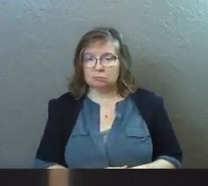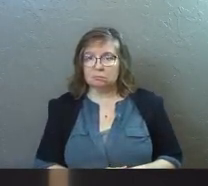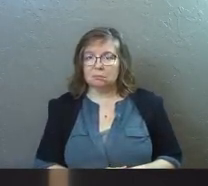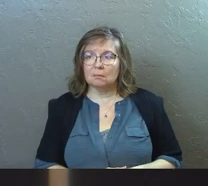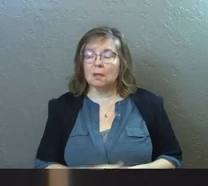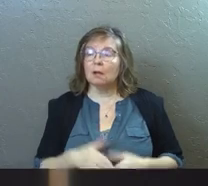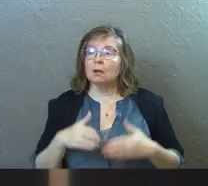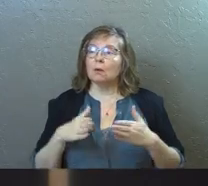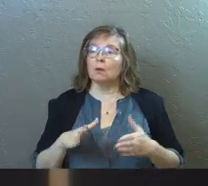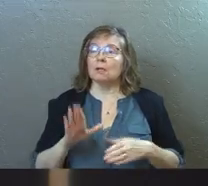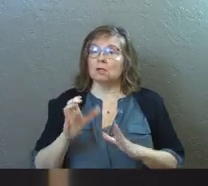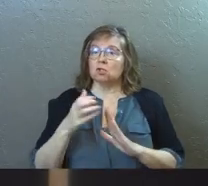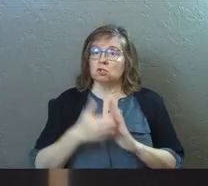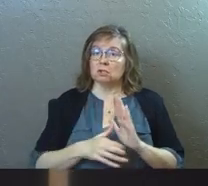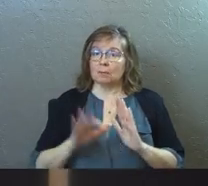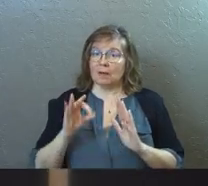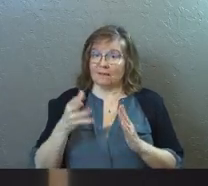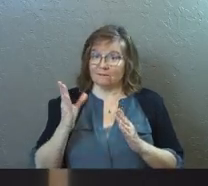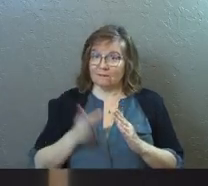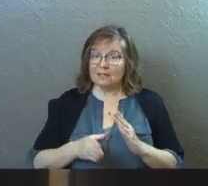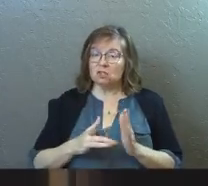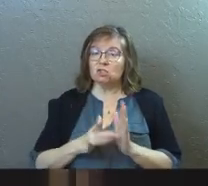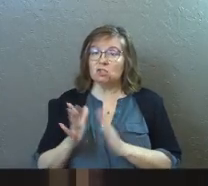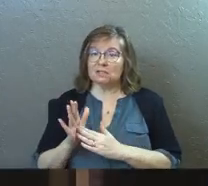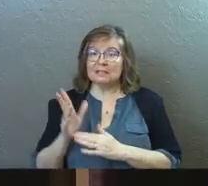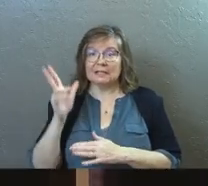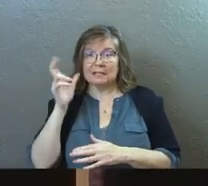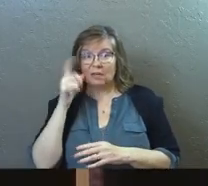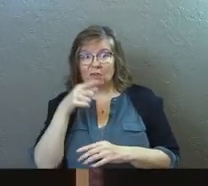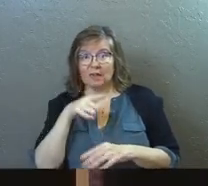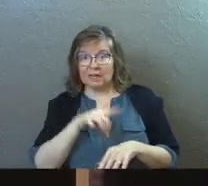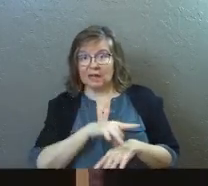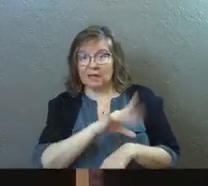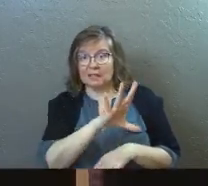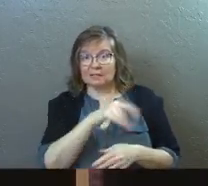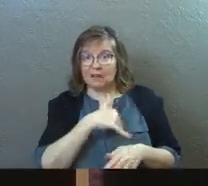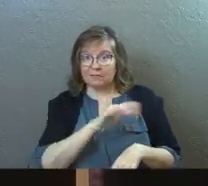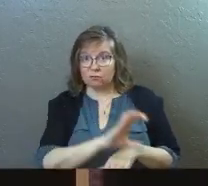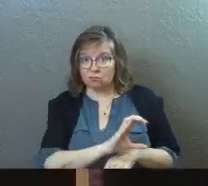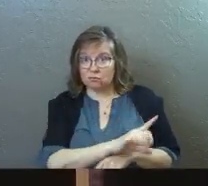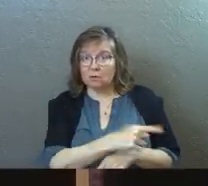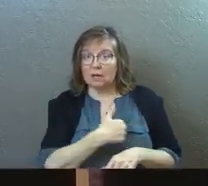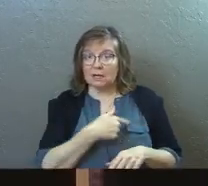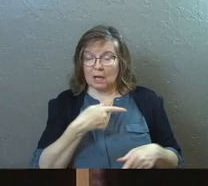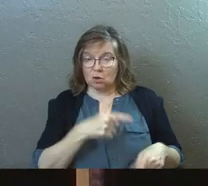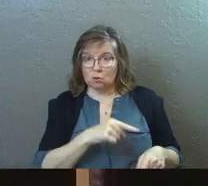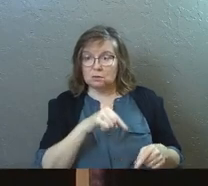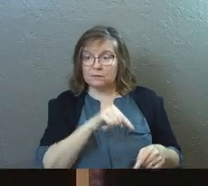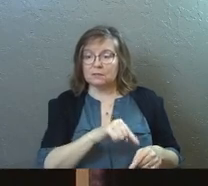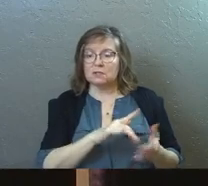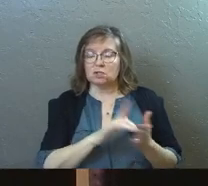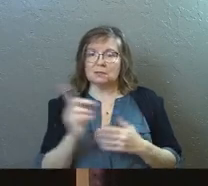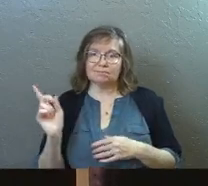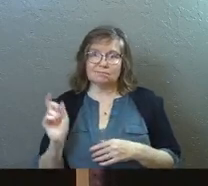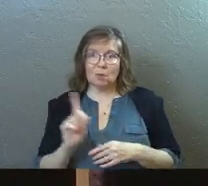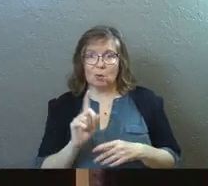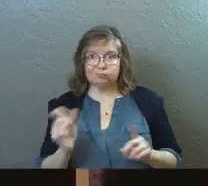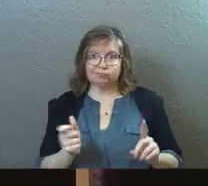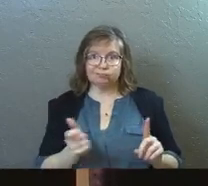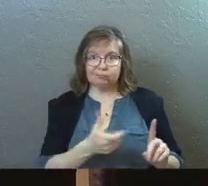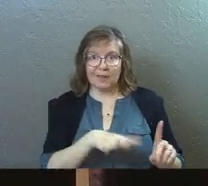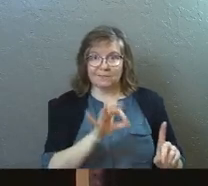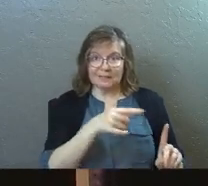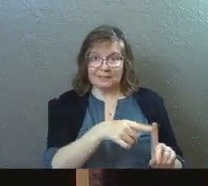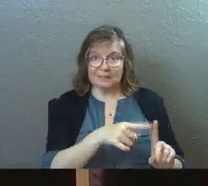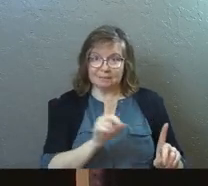And the way that chapter nine finishes is Jesus hears that he got thrown out of the synagogue that he got accused of this. Jesus goes and tracks him